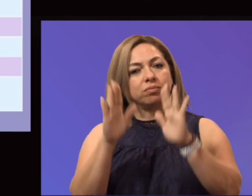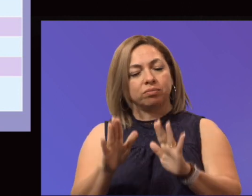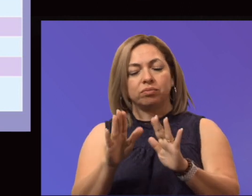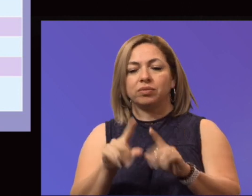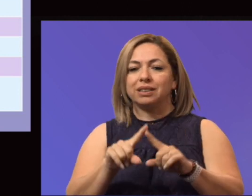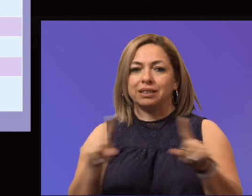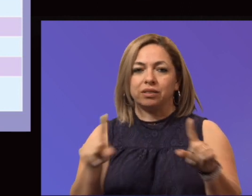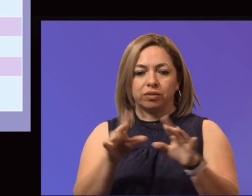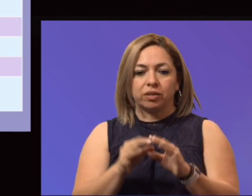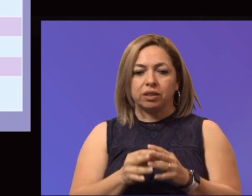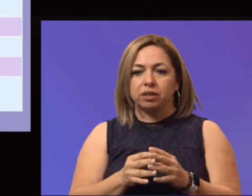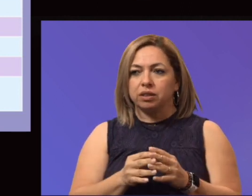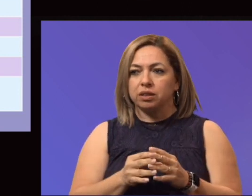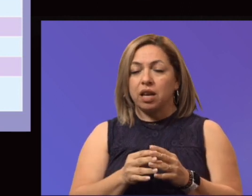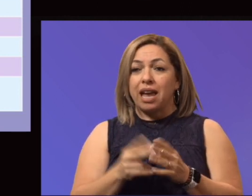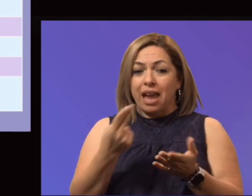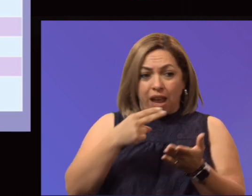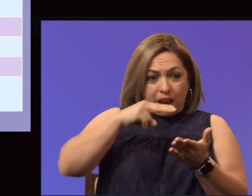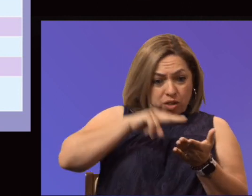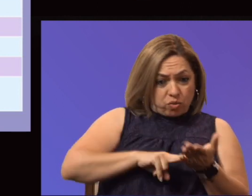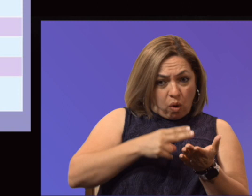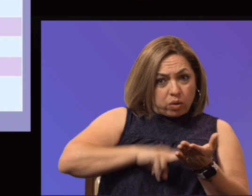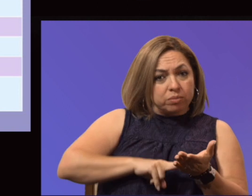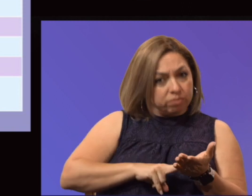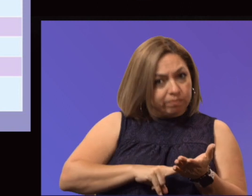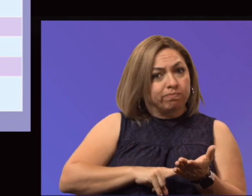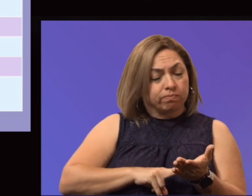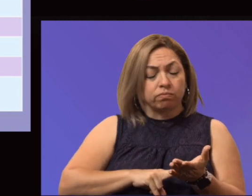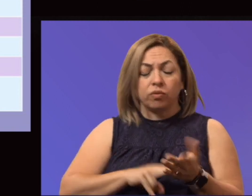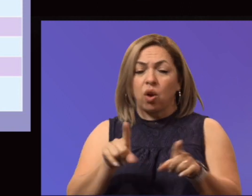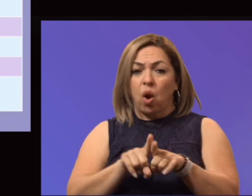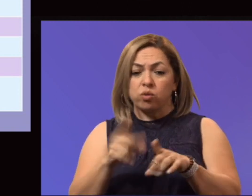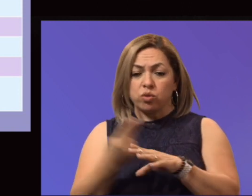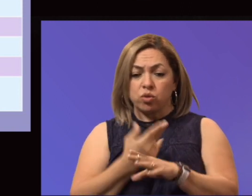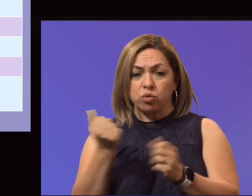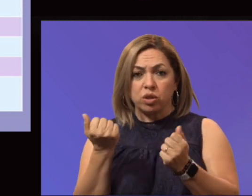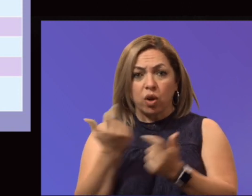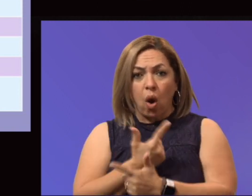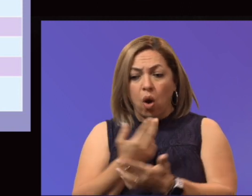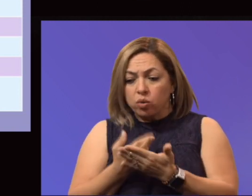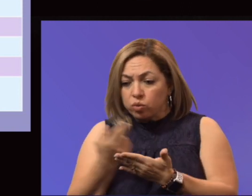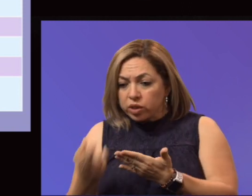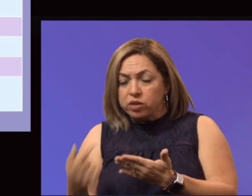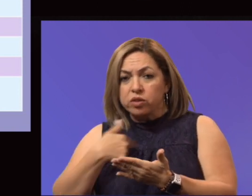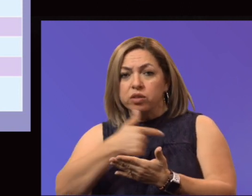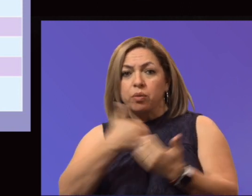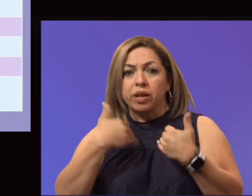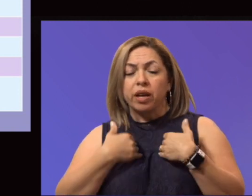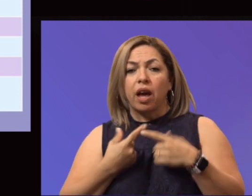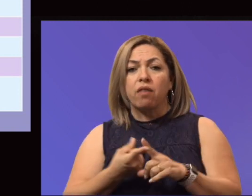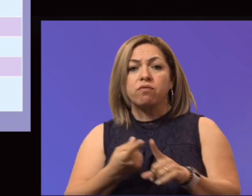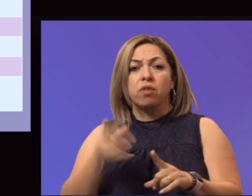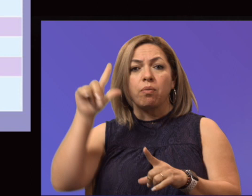in not only enrollment but utilizing all of the resources, the HEERF resources that we have received from the federal government.